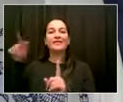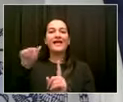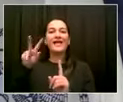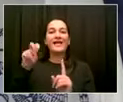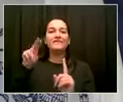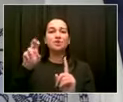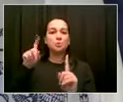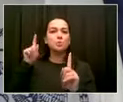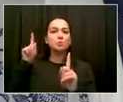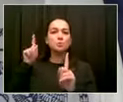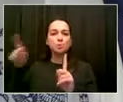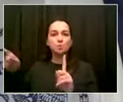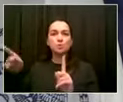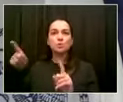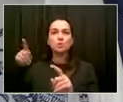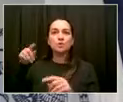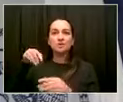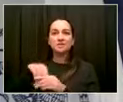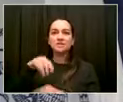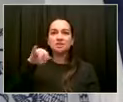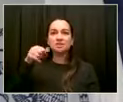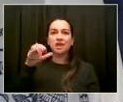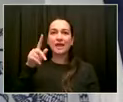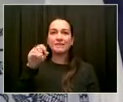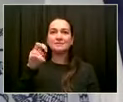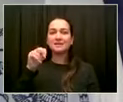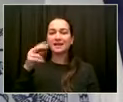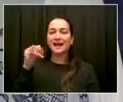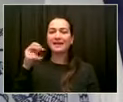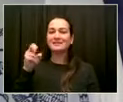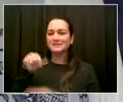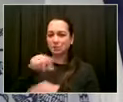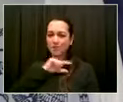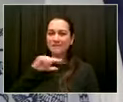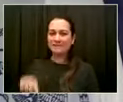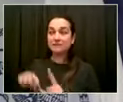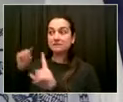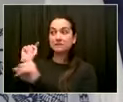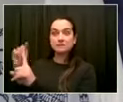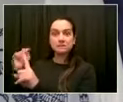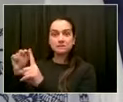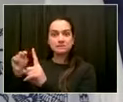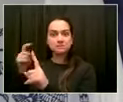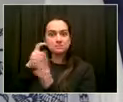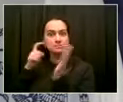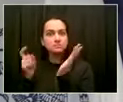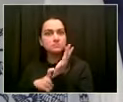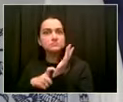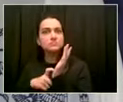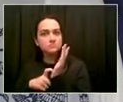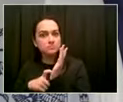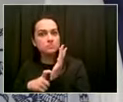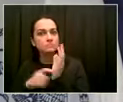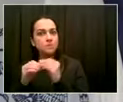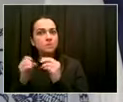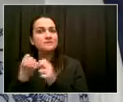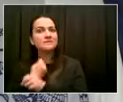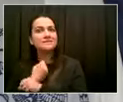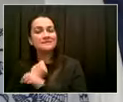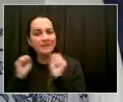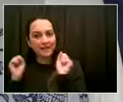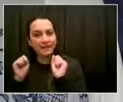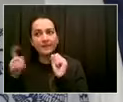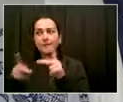34th Avenue into a linear park. And as you know, parks contribute so much to our mental health, our physical health from pollution, and of course,